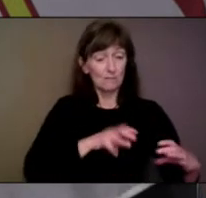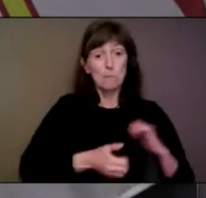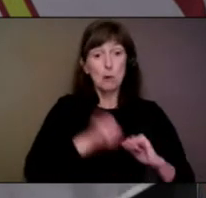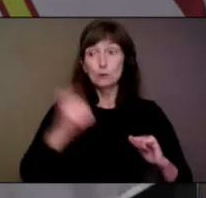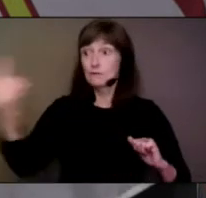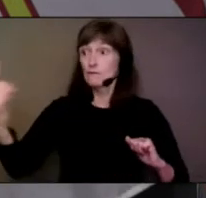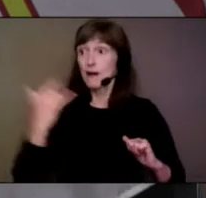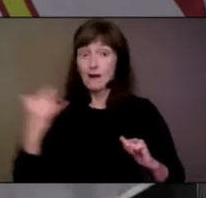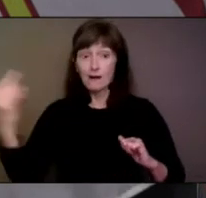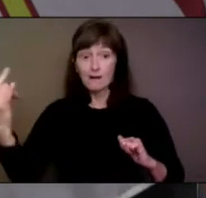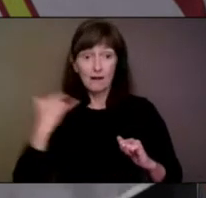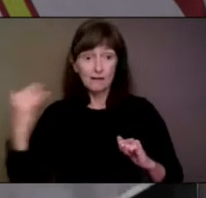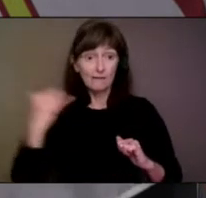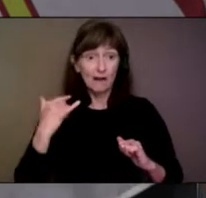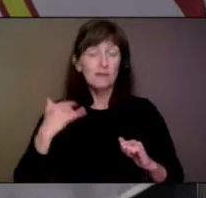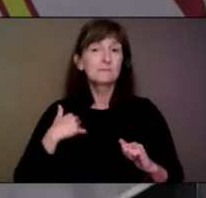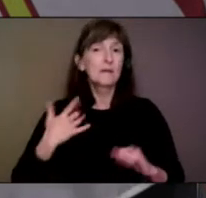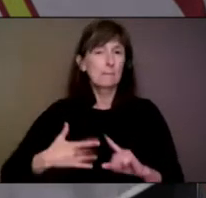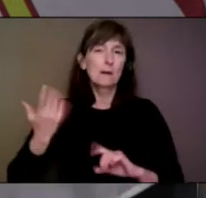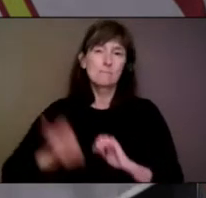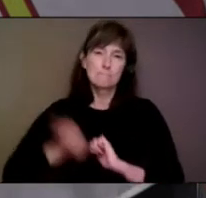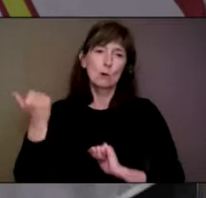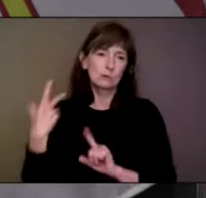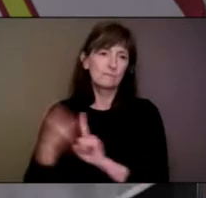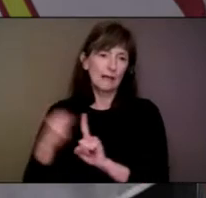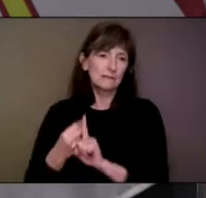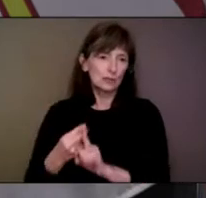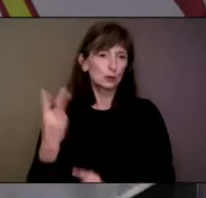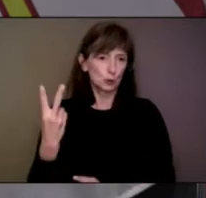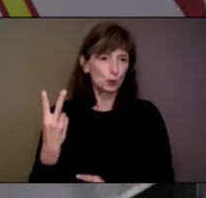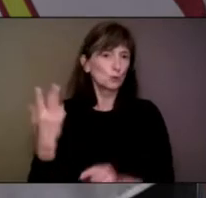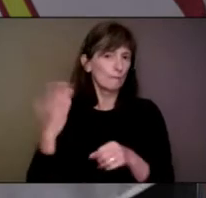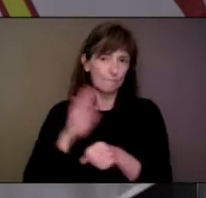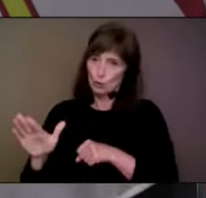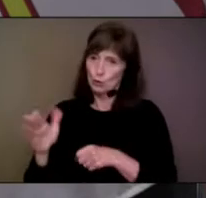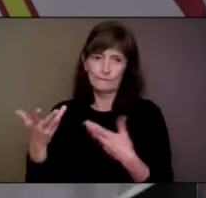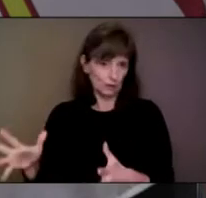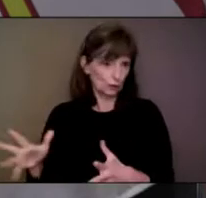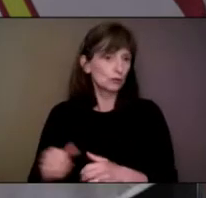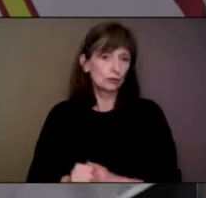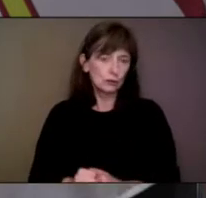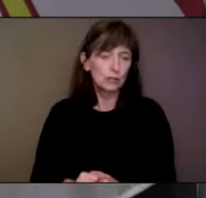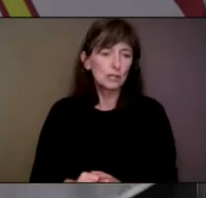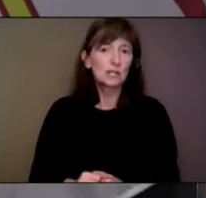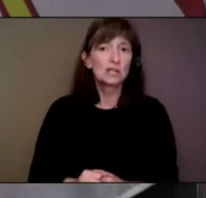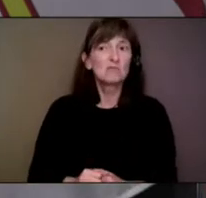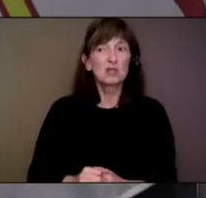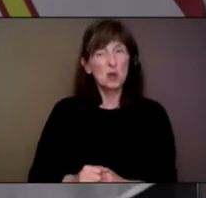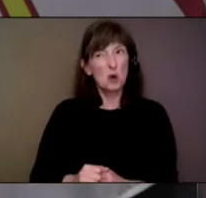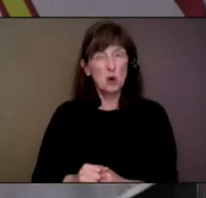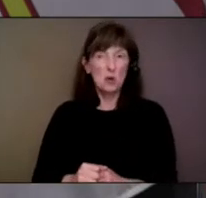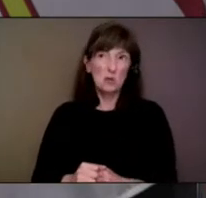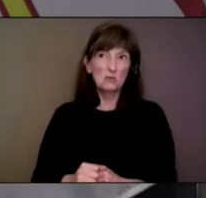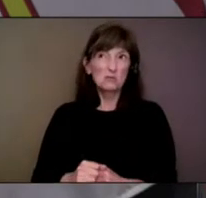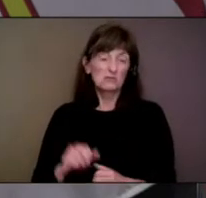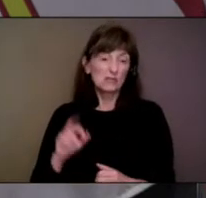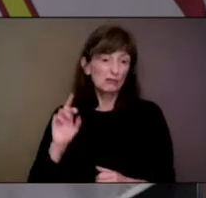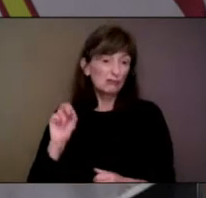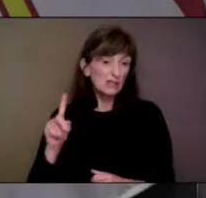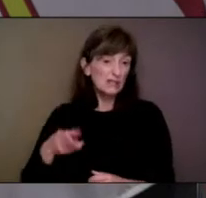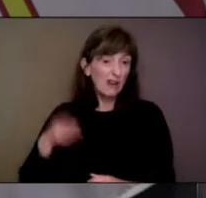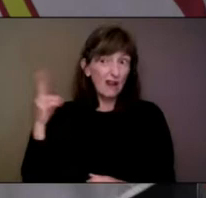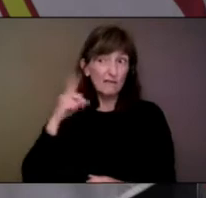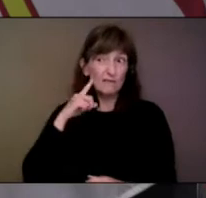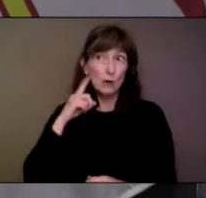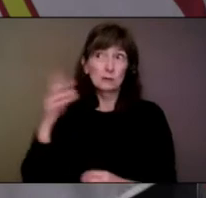news. And so that, you know, the risk is lower for importation than we have seen previously.